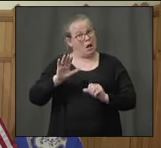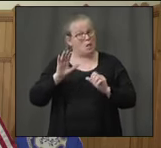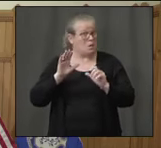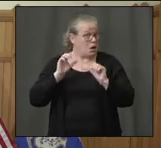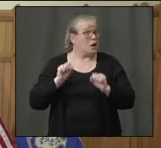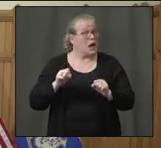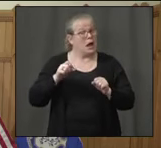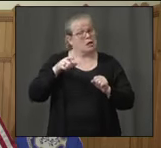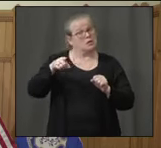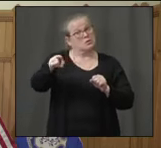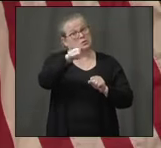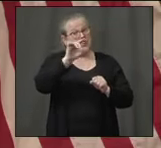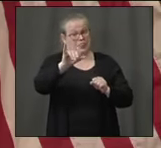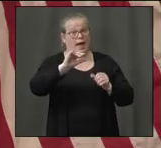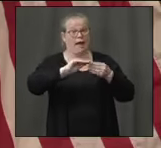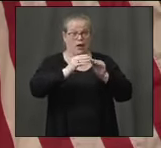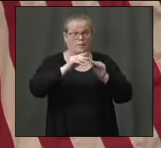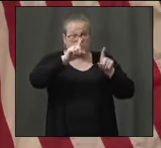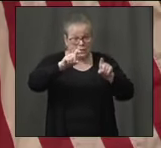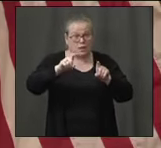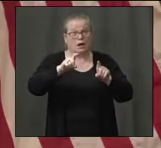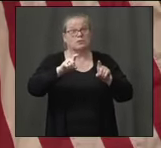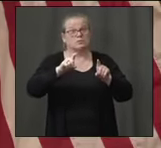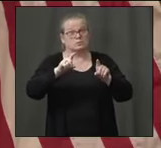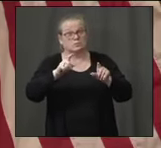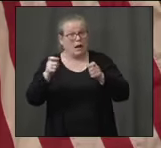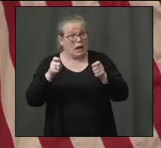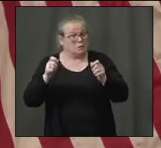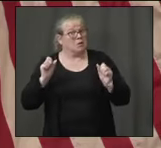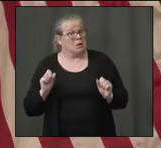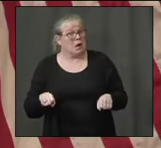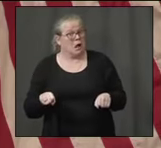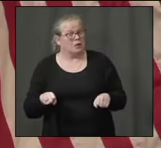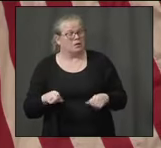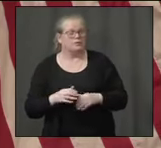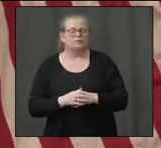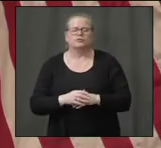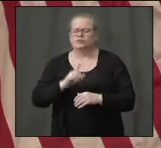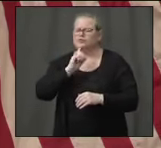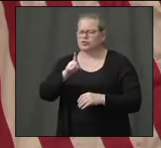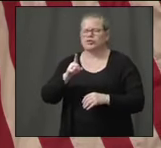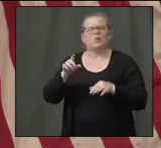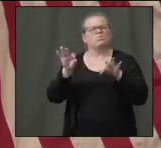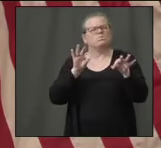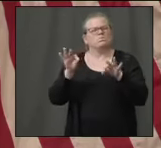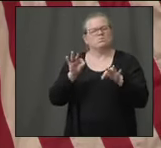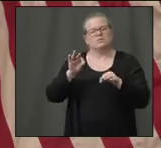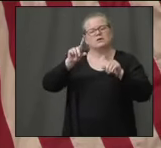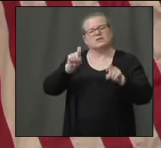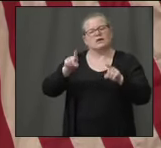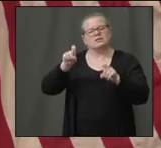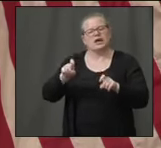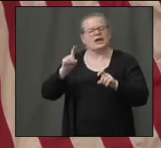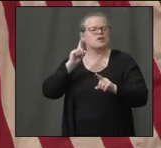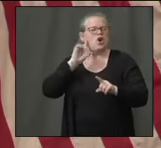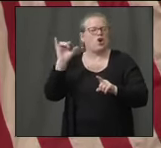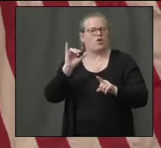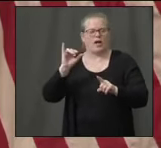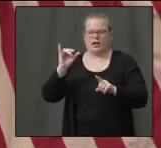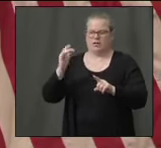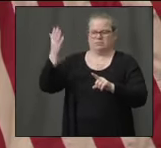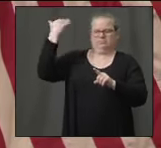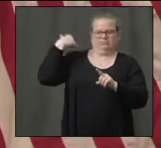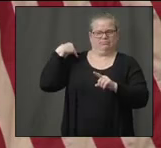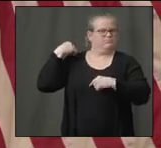Yeah, so let me bring you through the history of testing for coronavirus. In the first week of March,